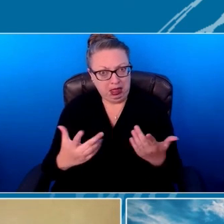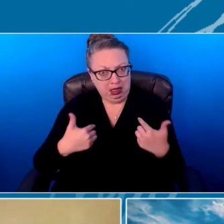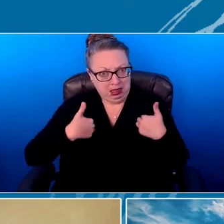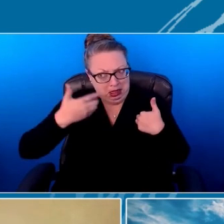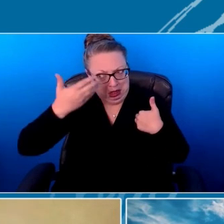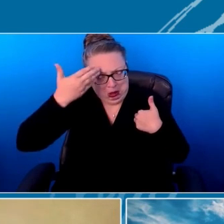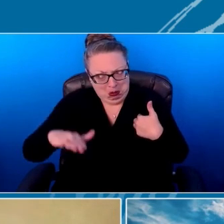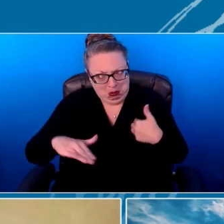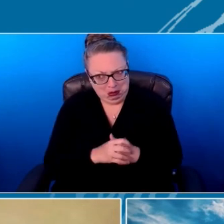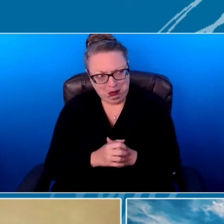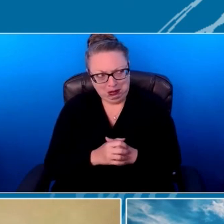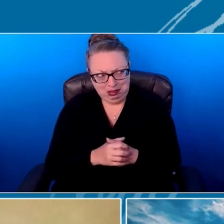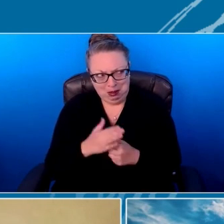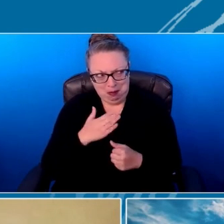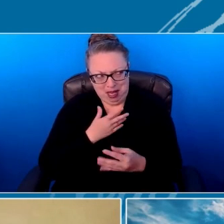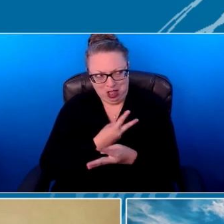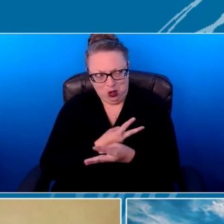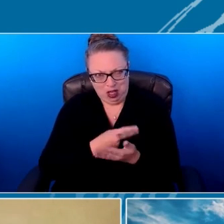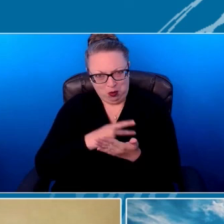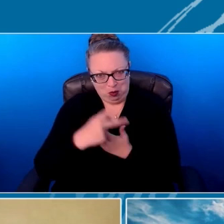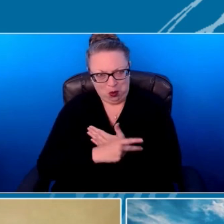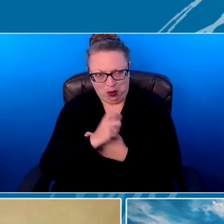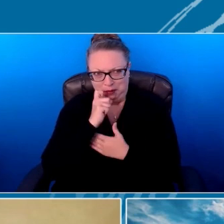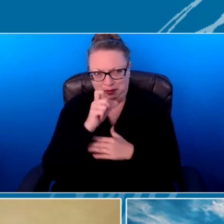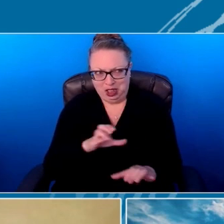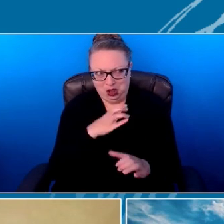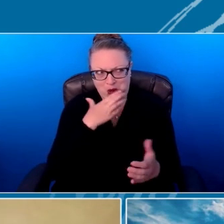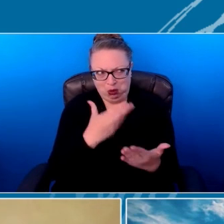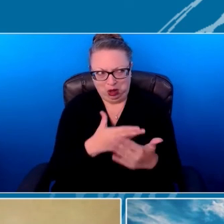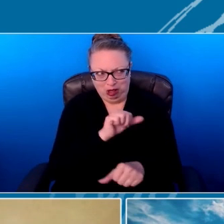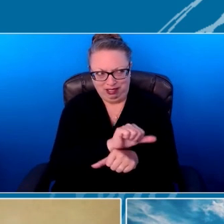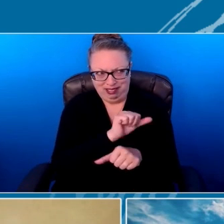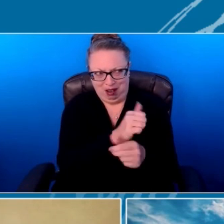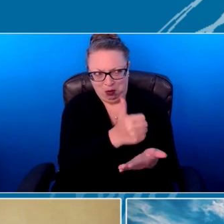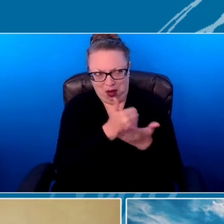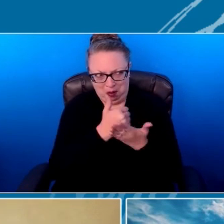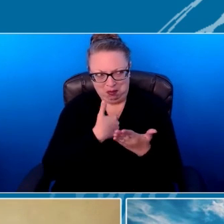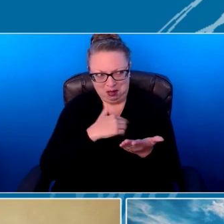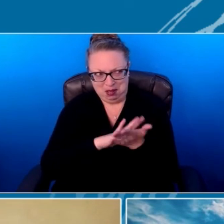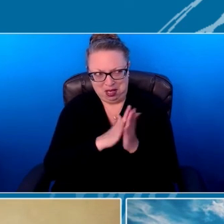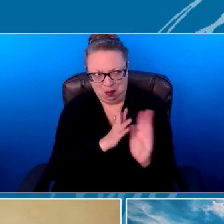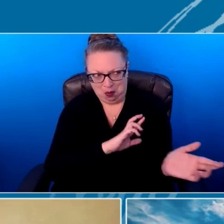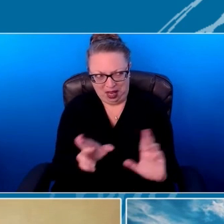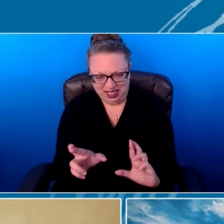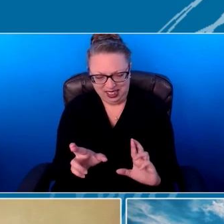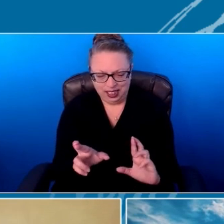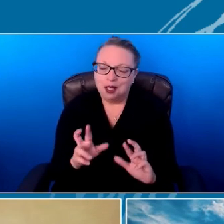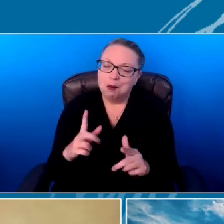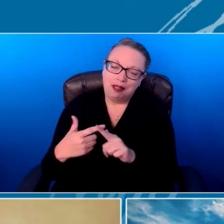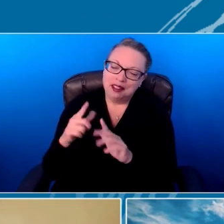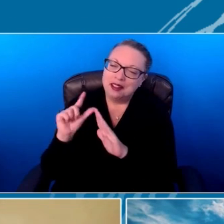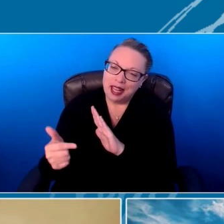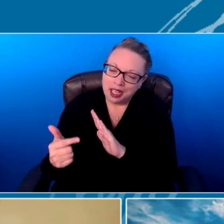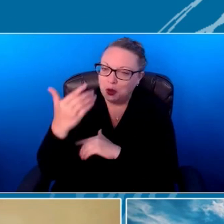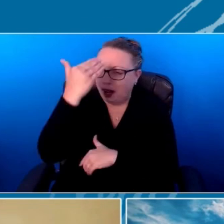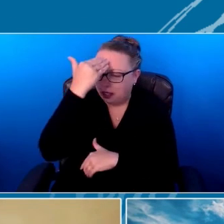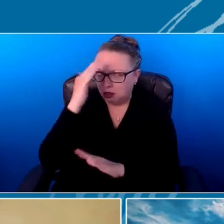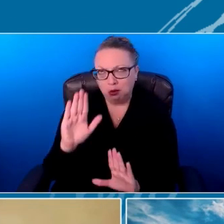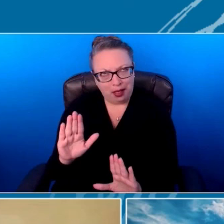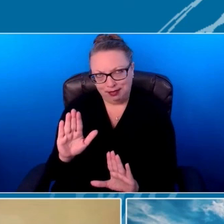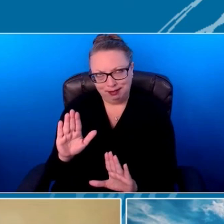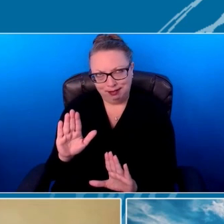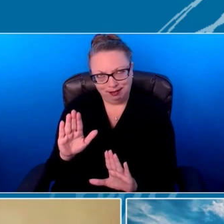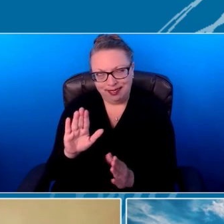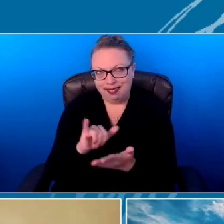Why didn't my graduate program do a better job, you know, is what I thought initially. Then I thought, you know what, they did a great job because they prepared me to